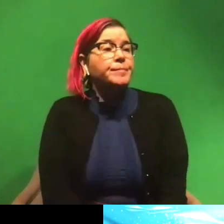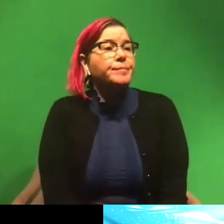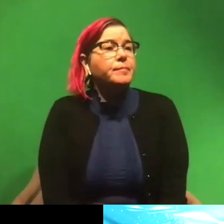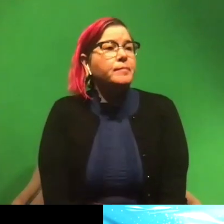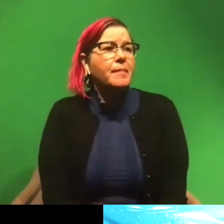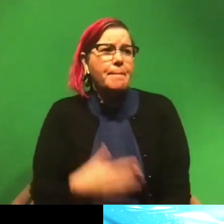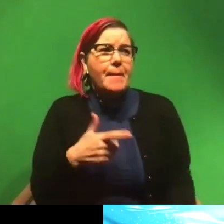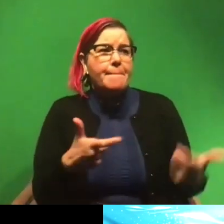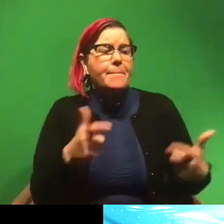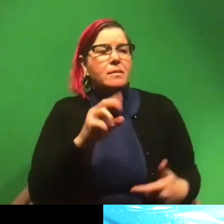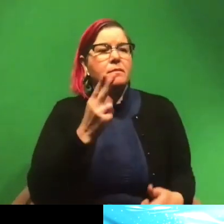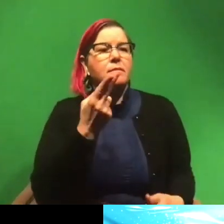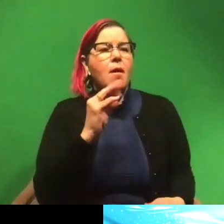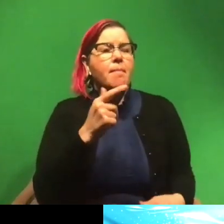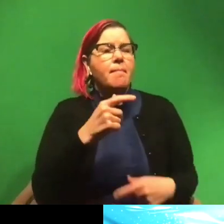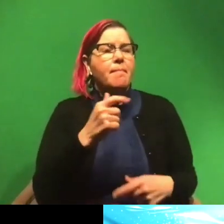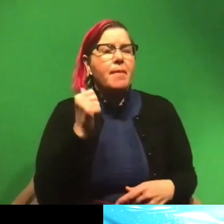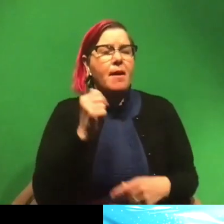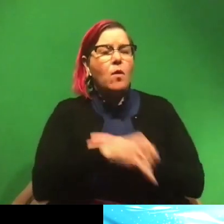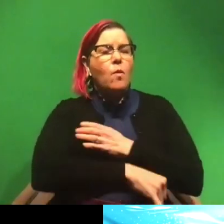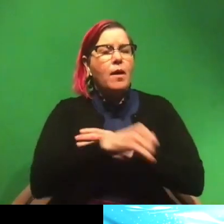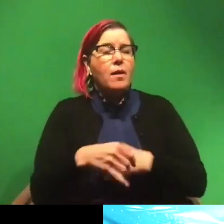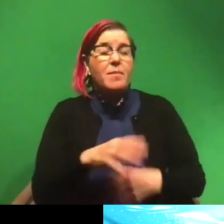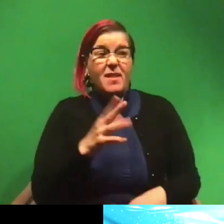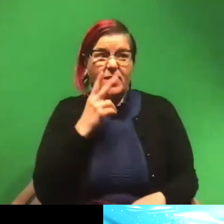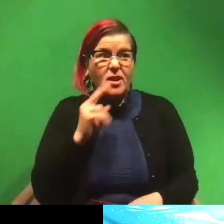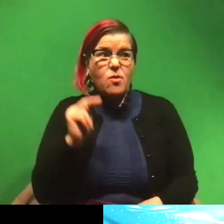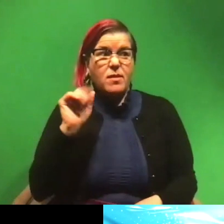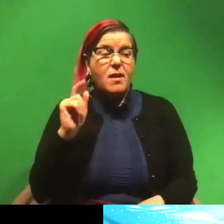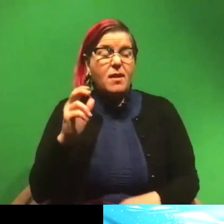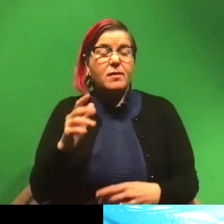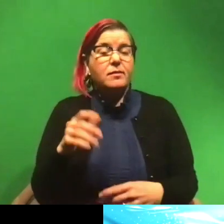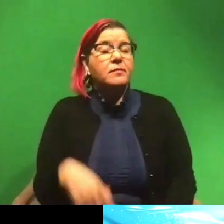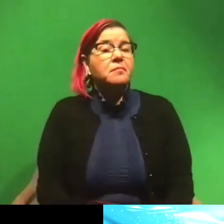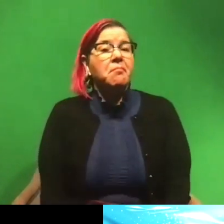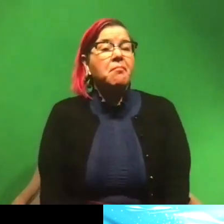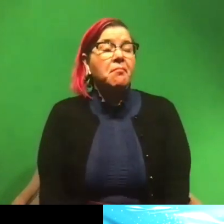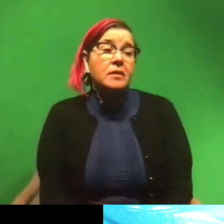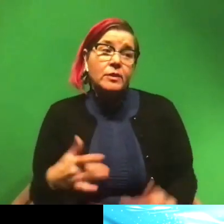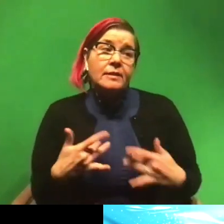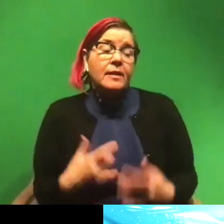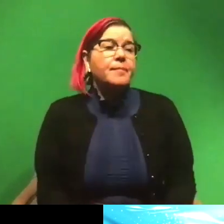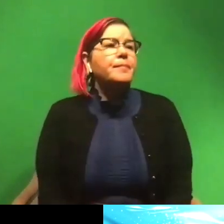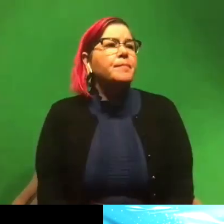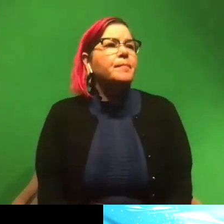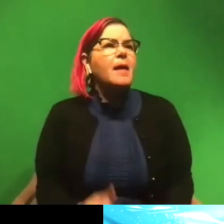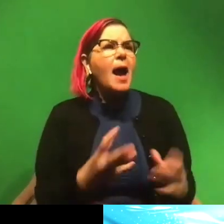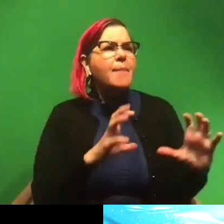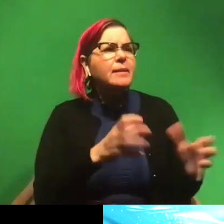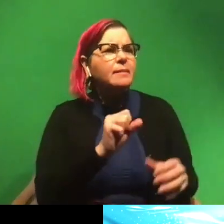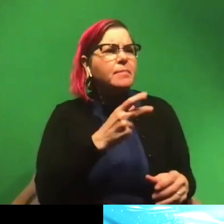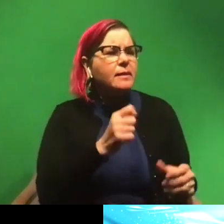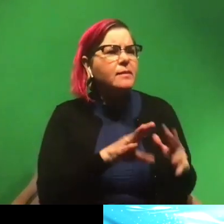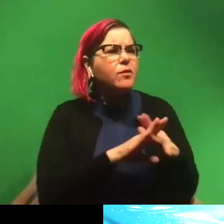biggest is humpback. I've seen a lot of humpbacks, but I've never seen a North Atlantic great whale. Um, that's pretty exciting. How many species of sharks are there?